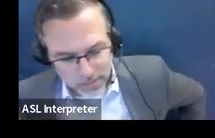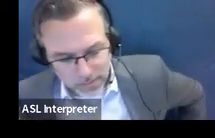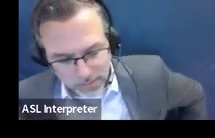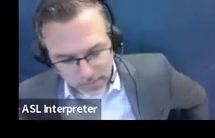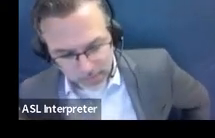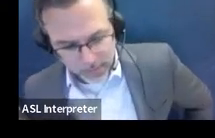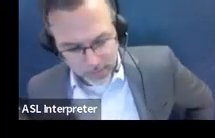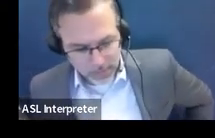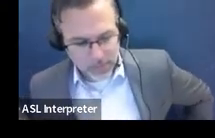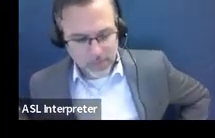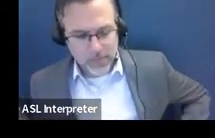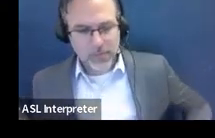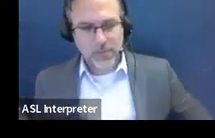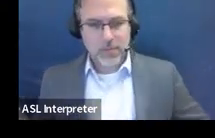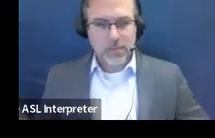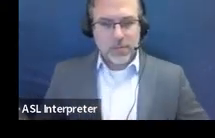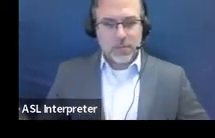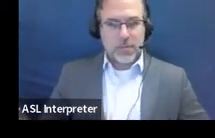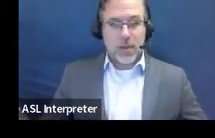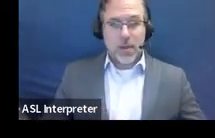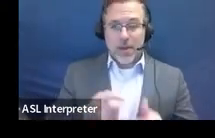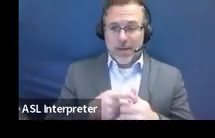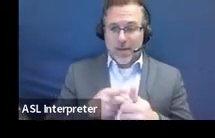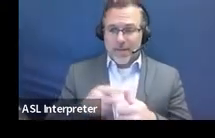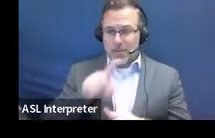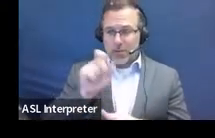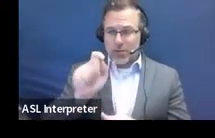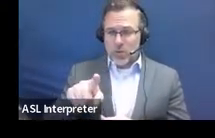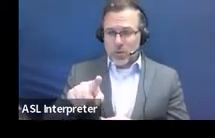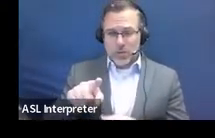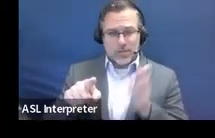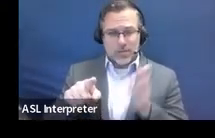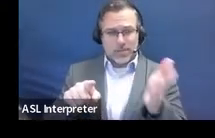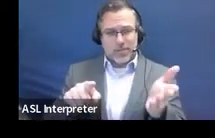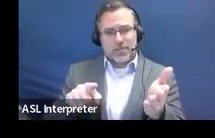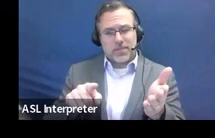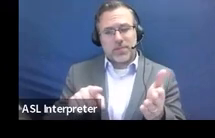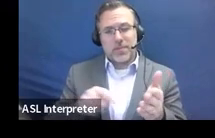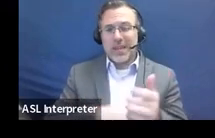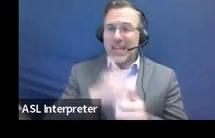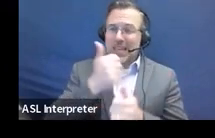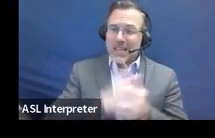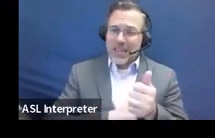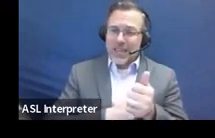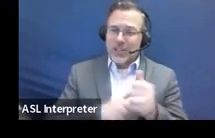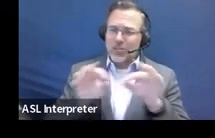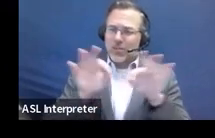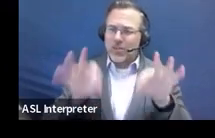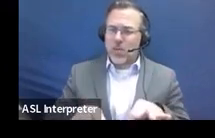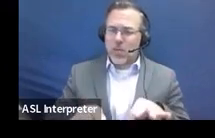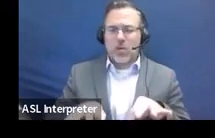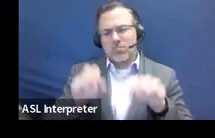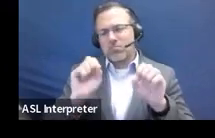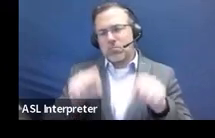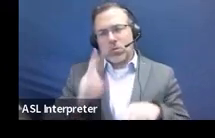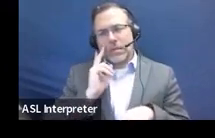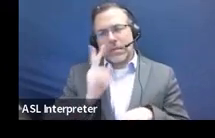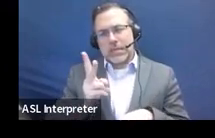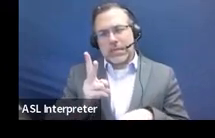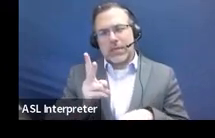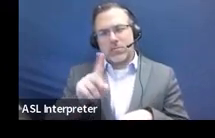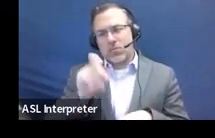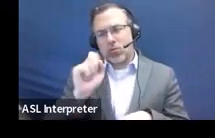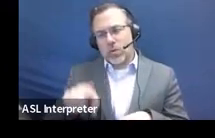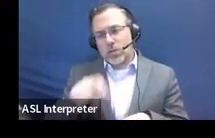So here's your the first question on the adverse effect form. So in each one of these, you can see that there is a question. So this one